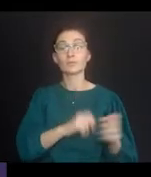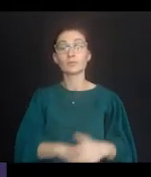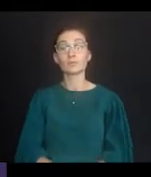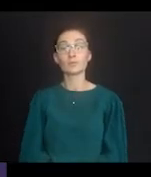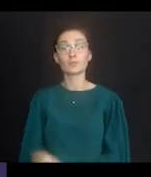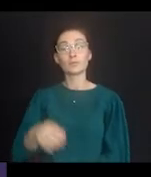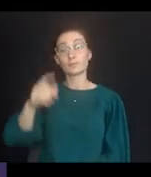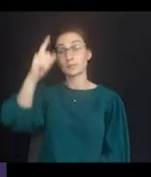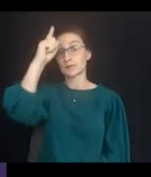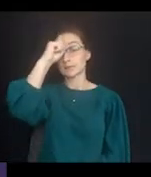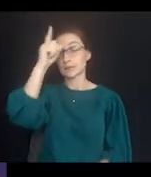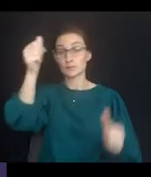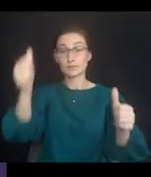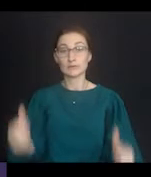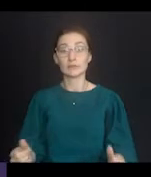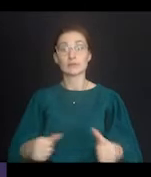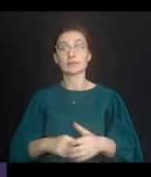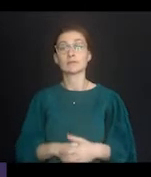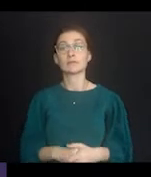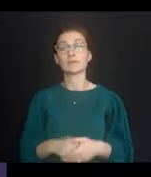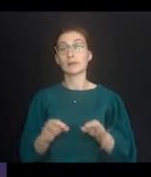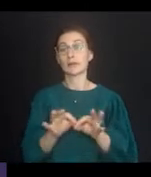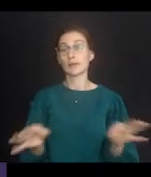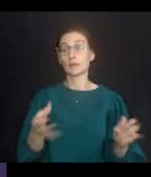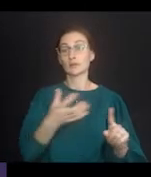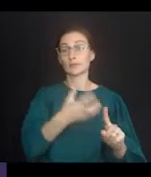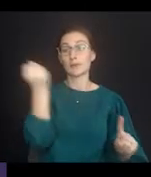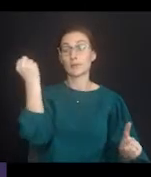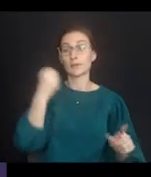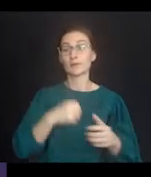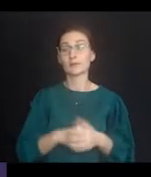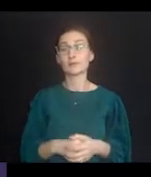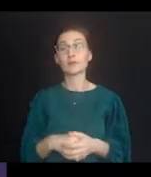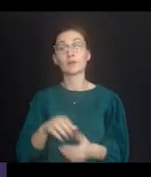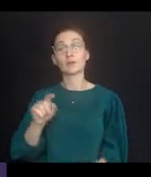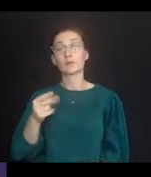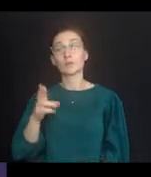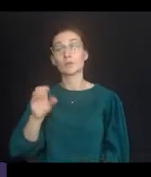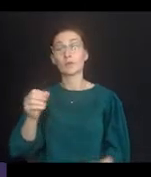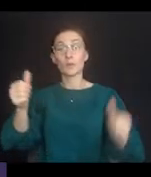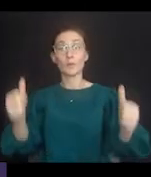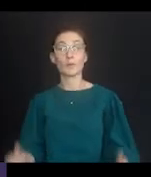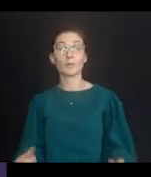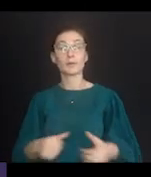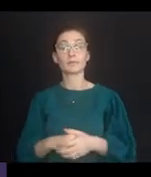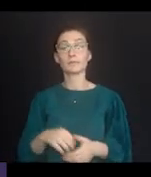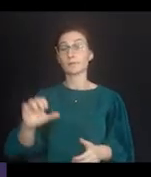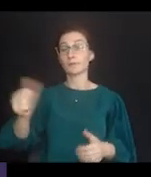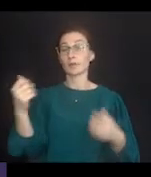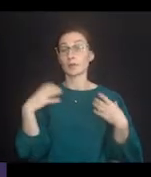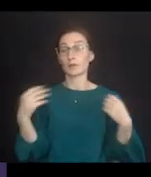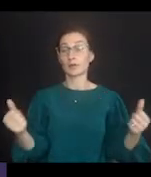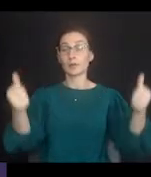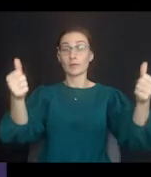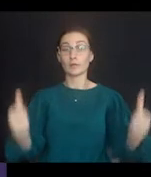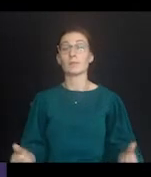Hospital Homebound, Intellectual Disabilities, Language Impairment, Orthopedic Impairment,